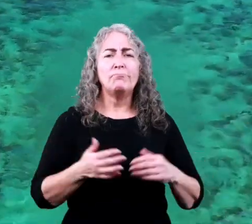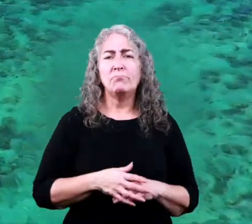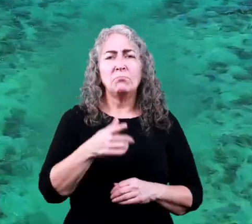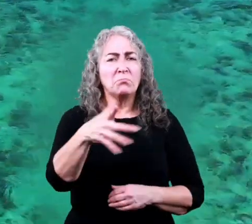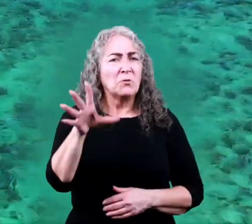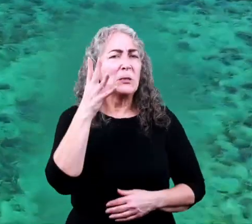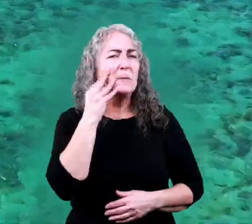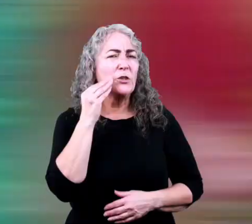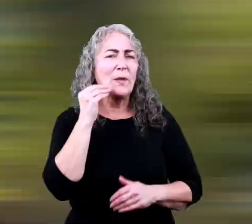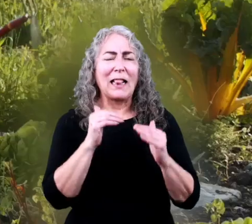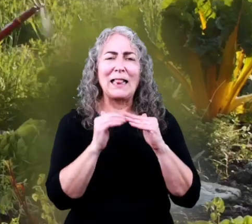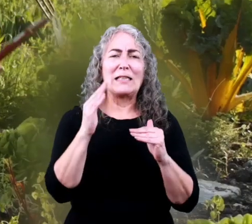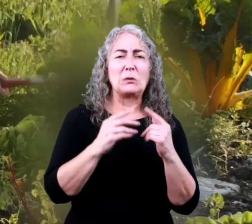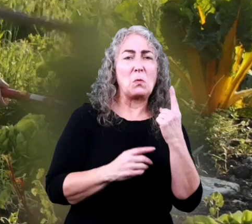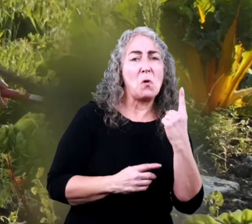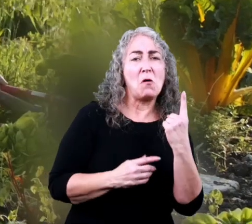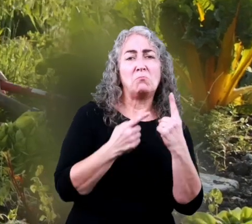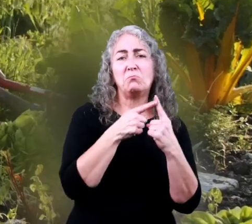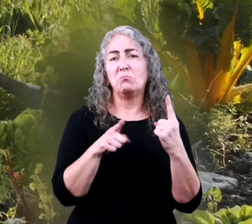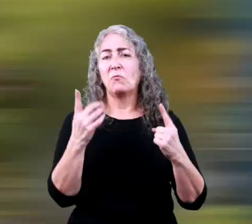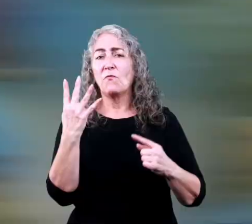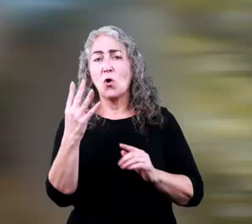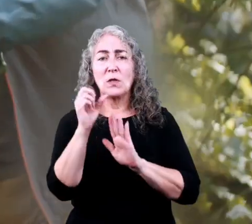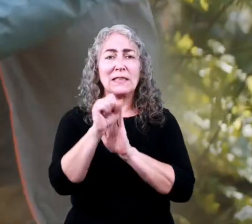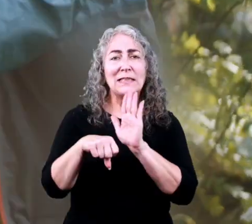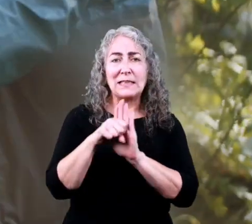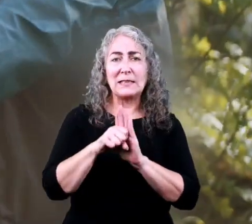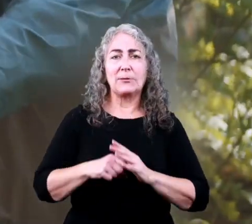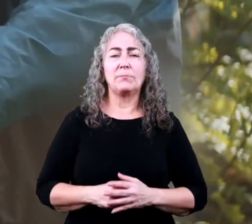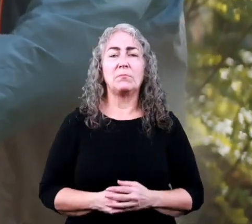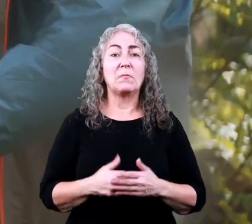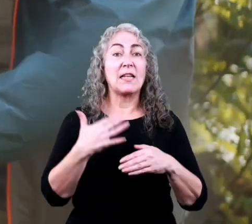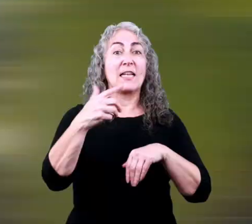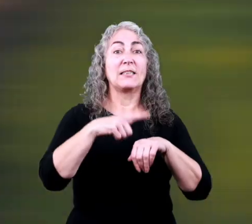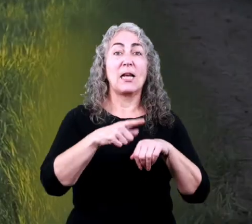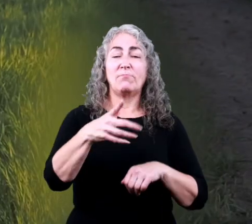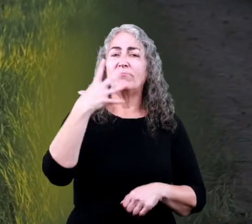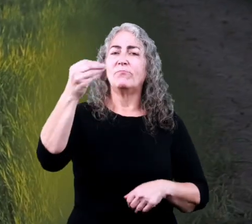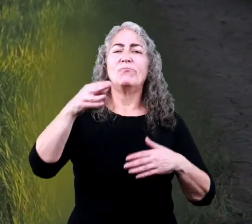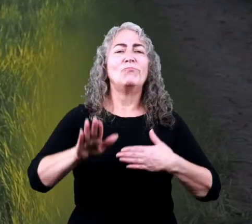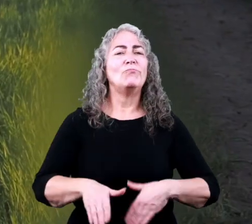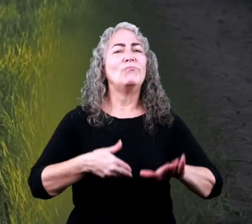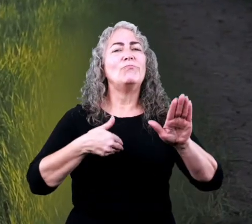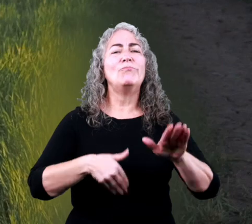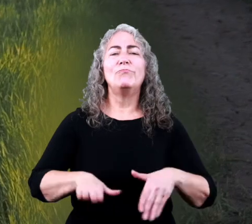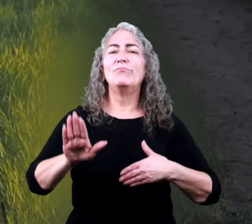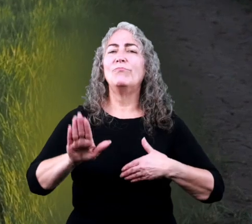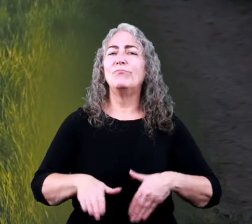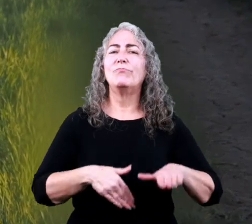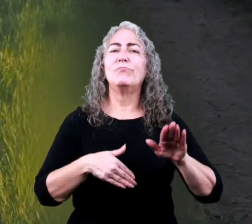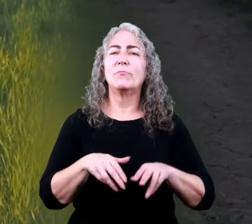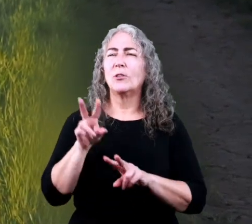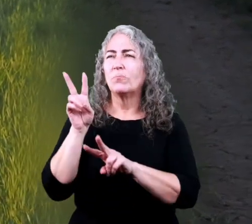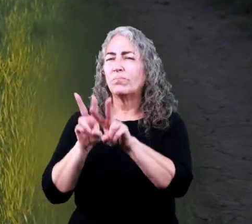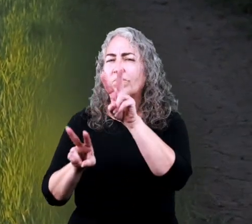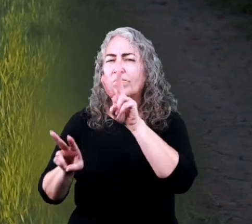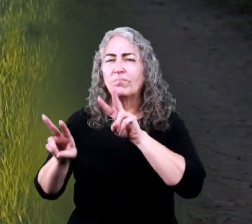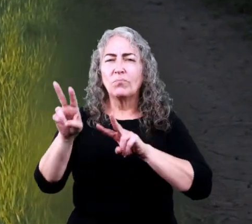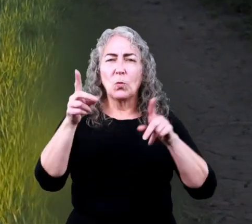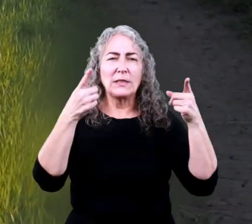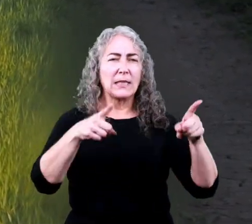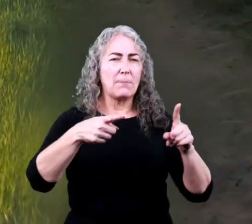live on earth, you have experienced at least one of the four seasons. The next time you take a walk outside,